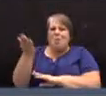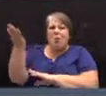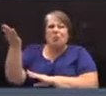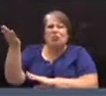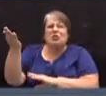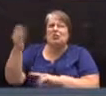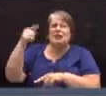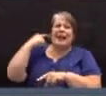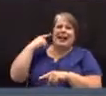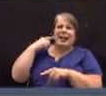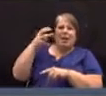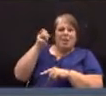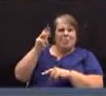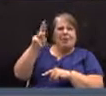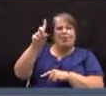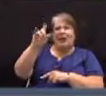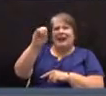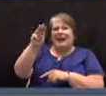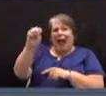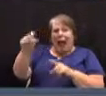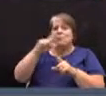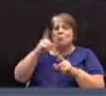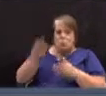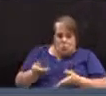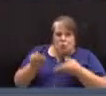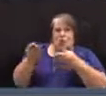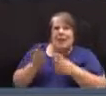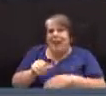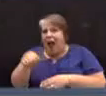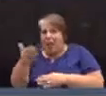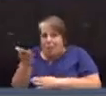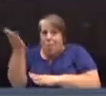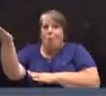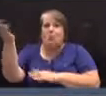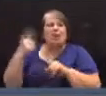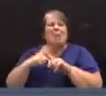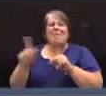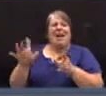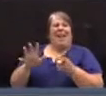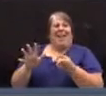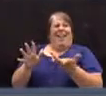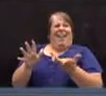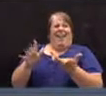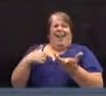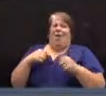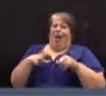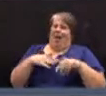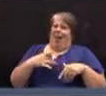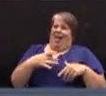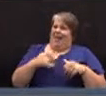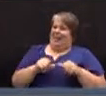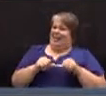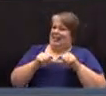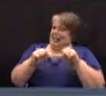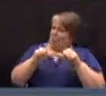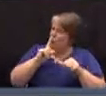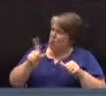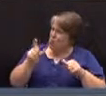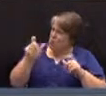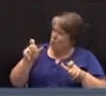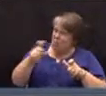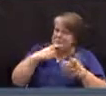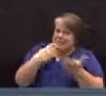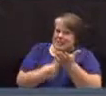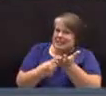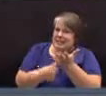Mr. Dimes arguing to put up another motion, but I would like to continue. Isn't it true that we're